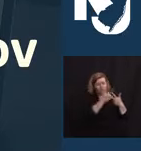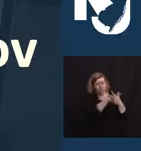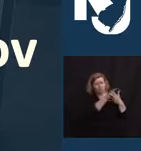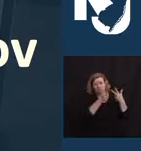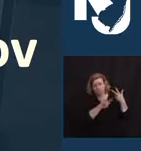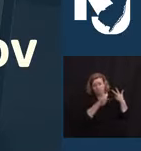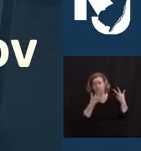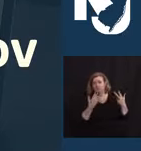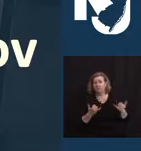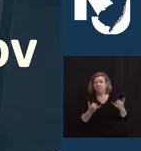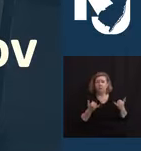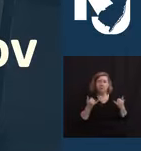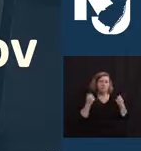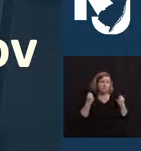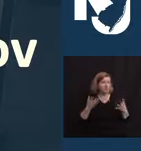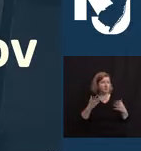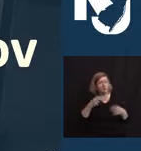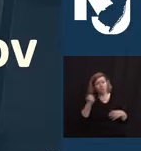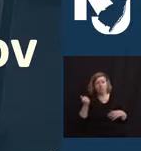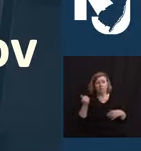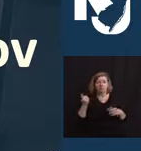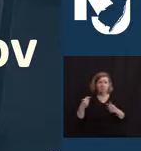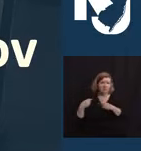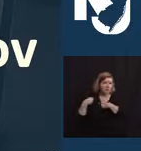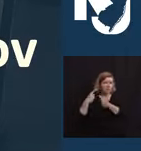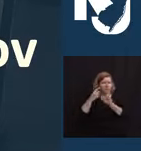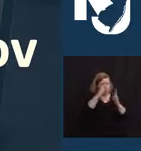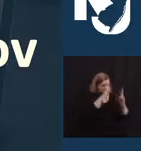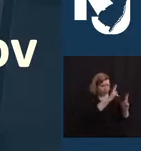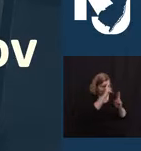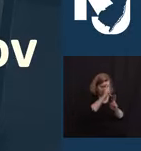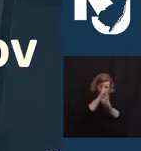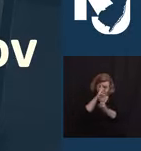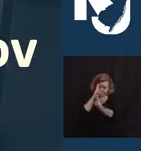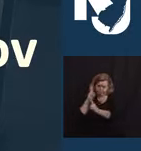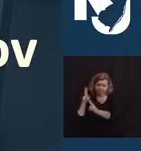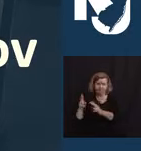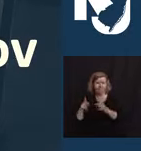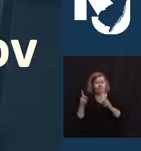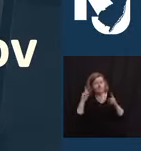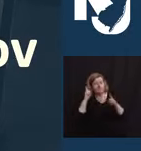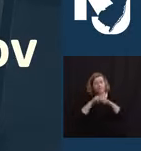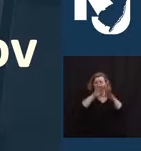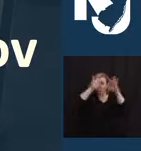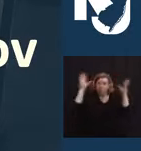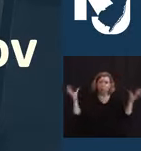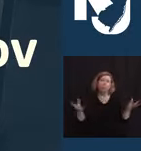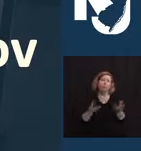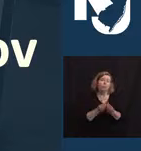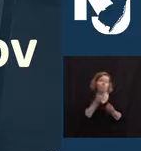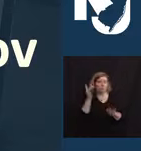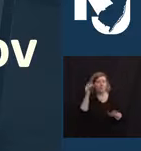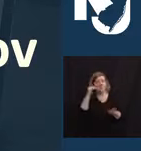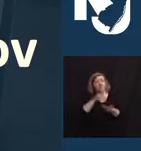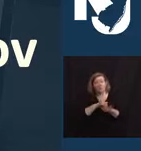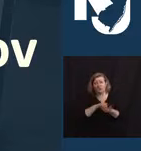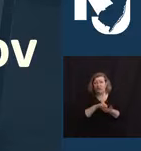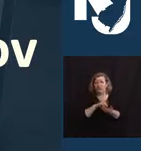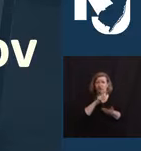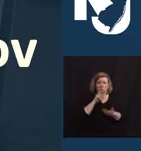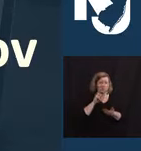from among the more than 25,000 lost, to ensure that we always remember that these are real people, real faces